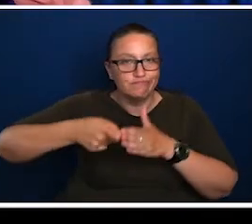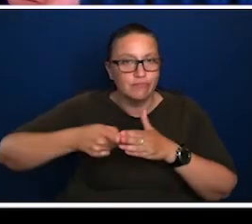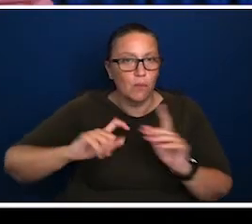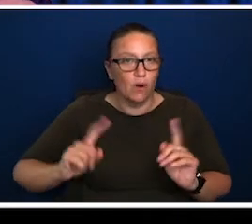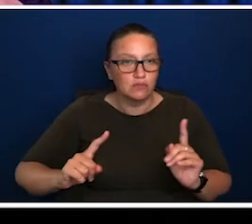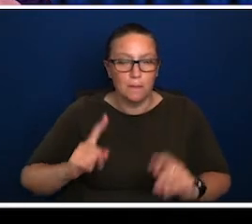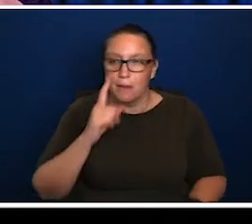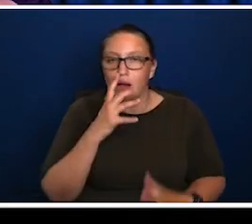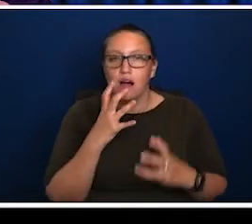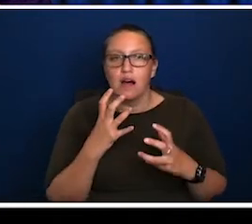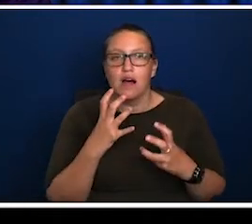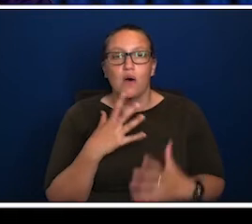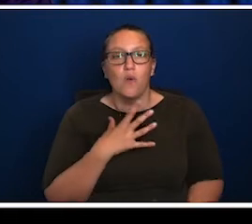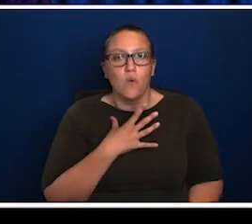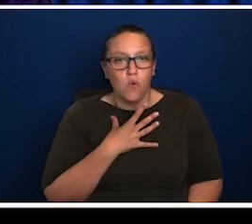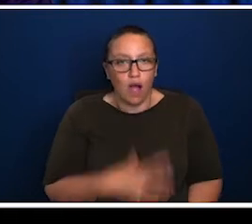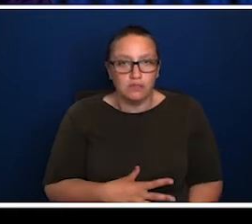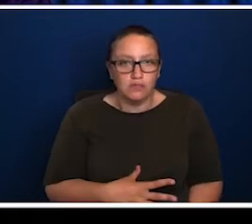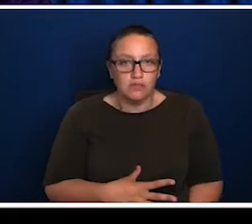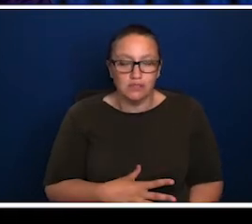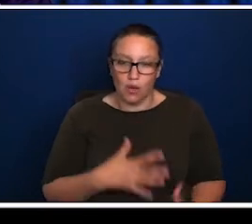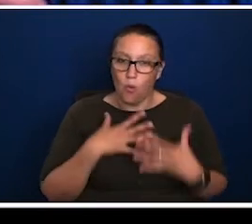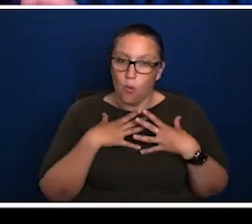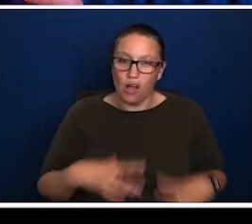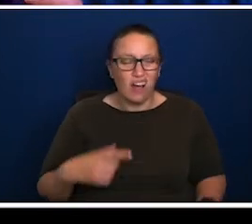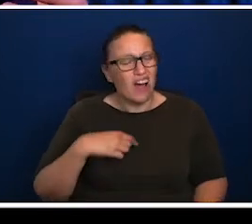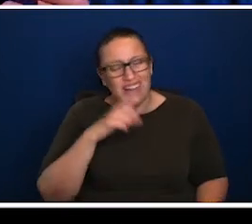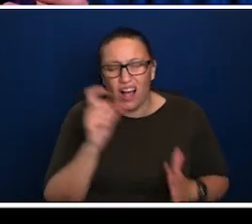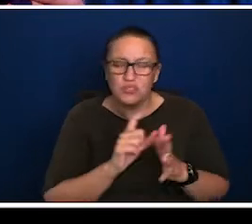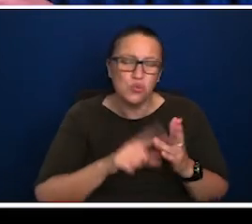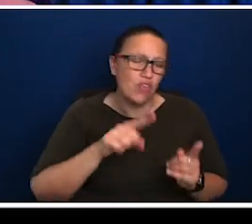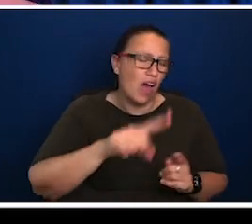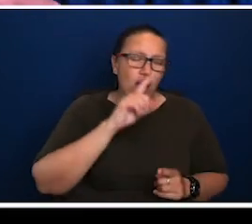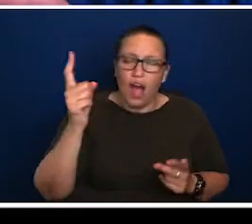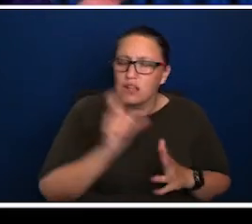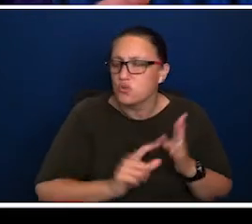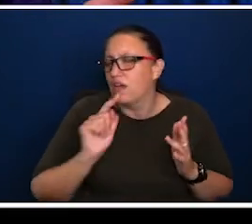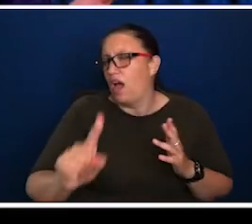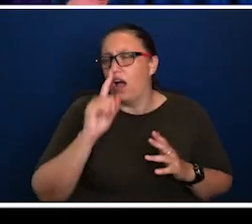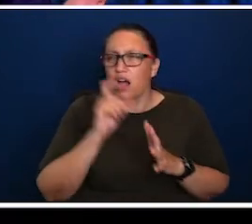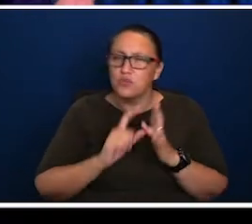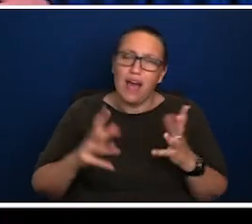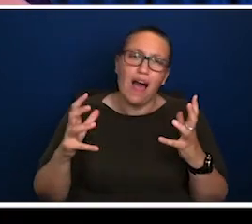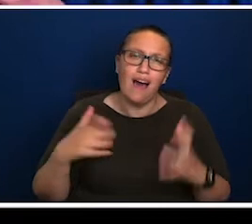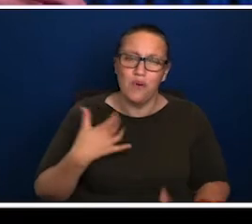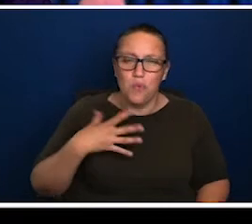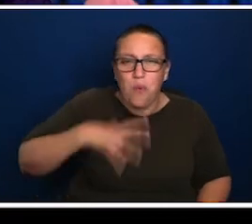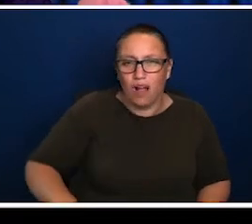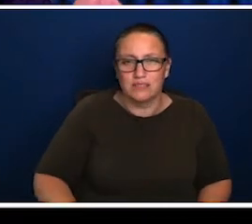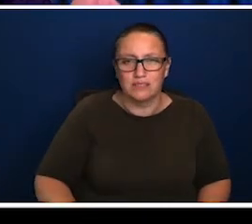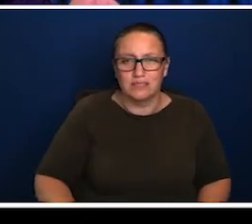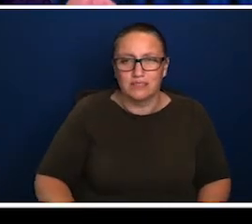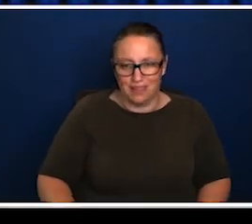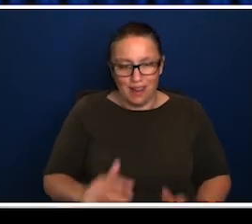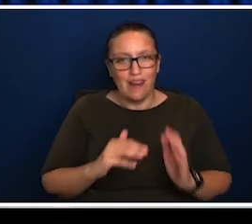and there's a sort of an ache in pretty much every community about the things you can't do anymore or haven't been able to do the